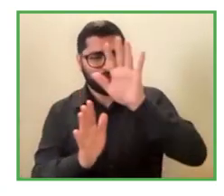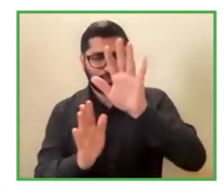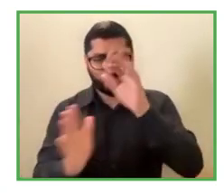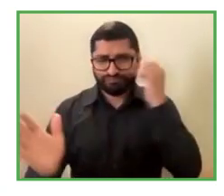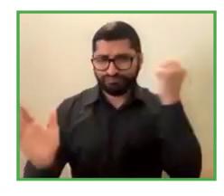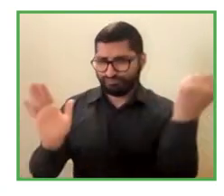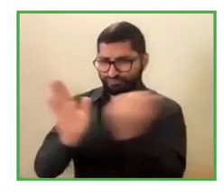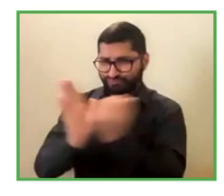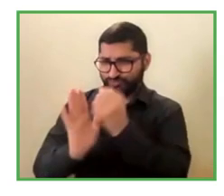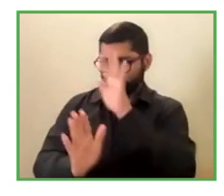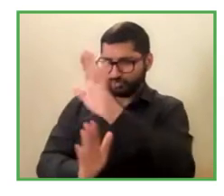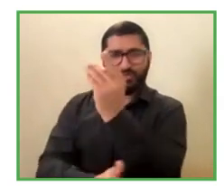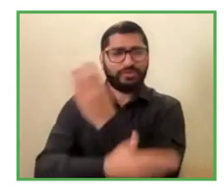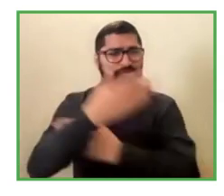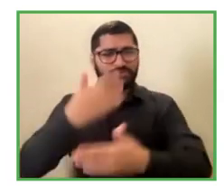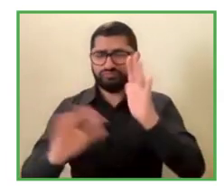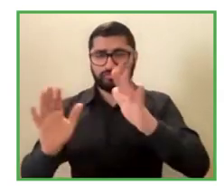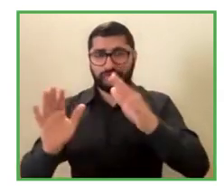label that can be placed on them.